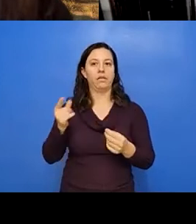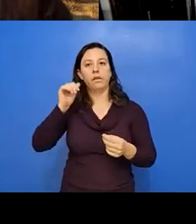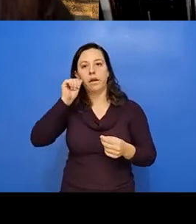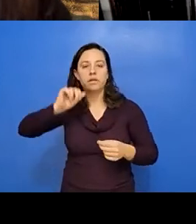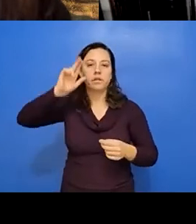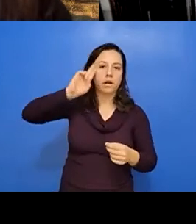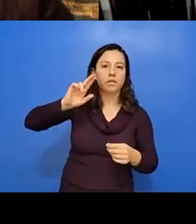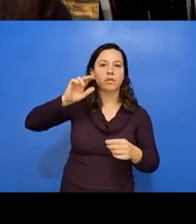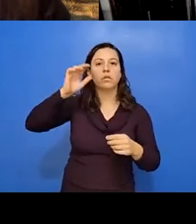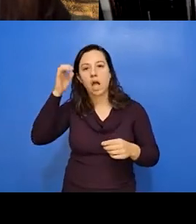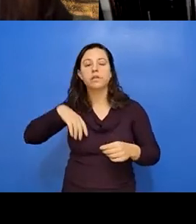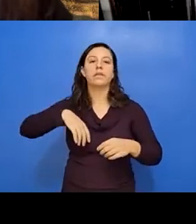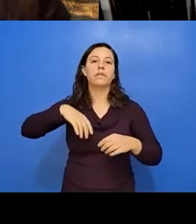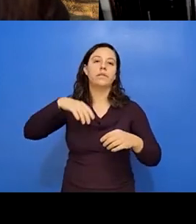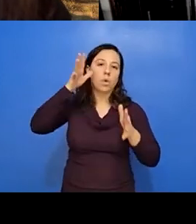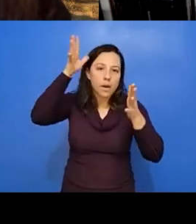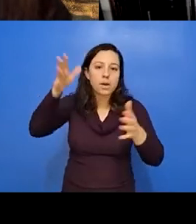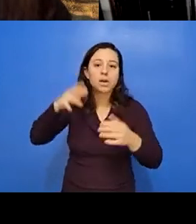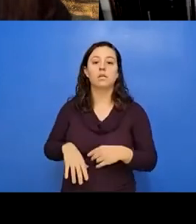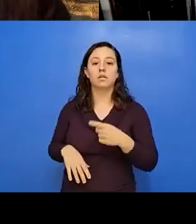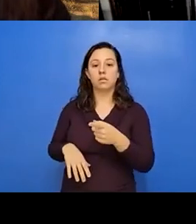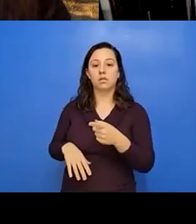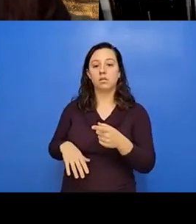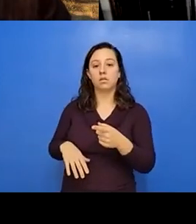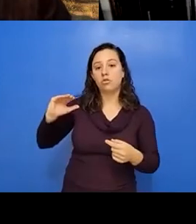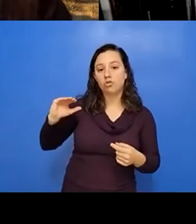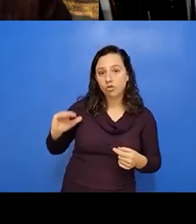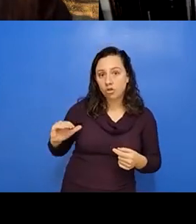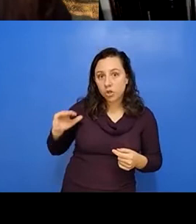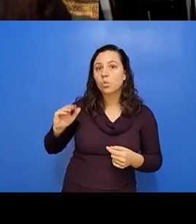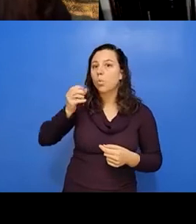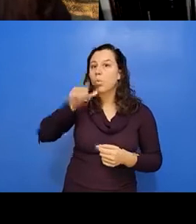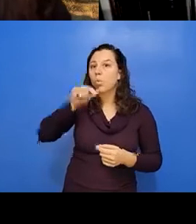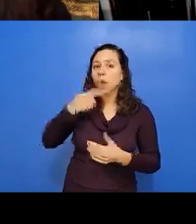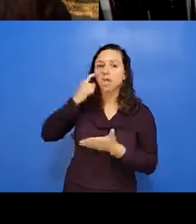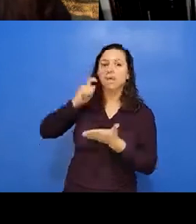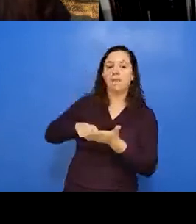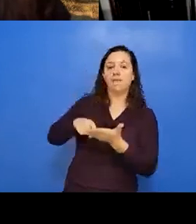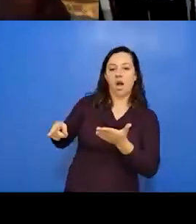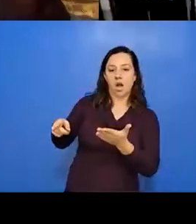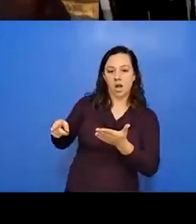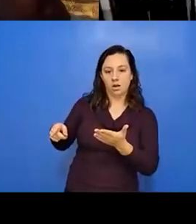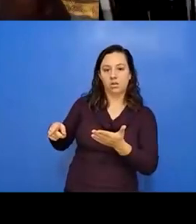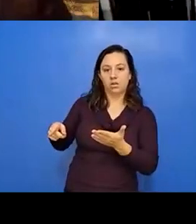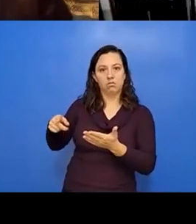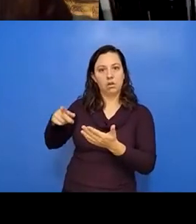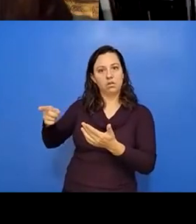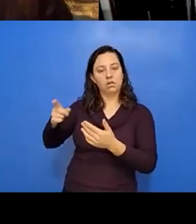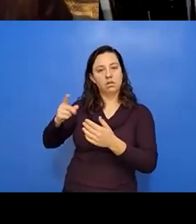as, um, as doctors, as medicine, people are mentored throughout their lifetime.